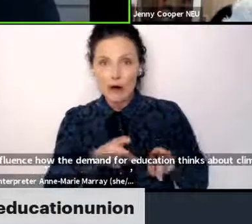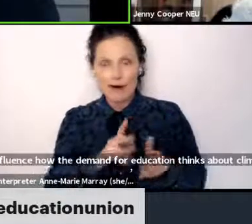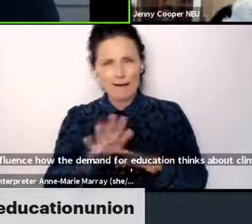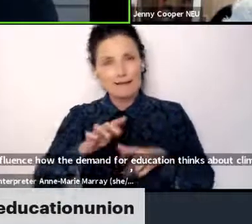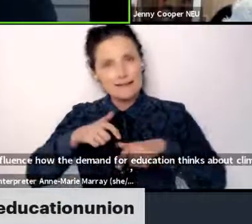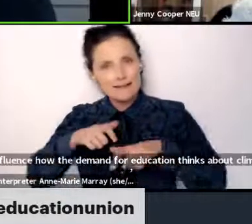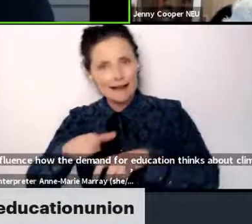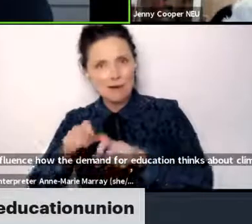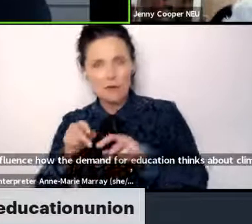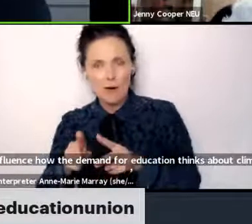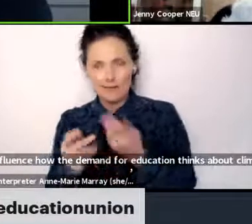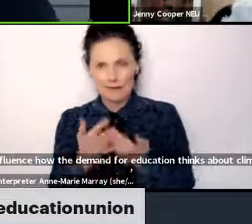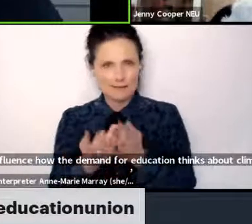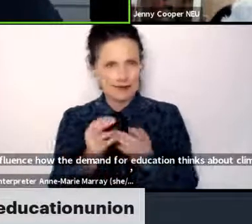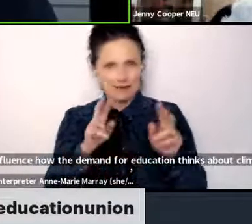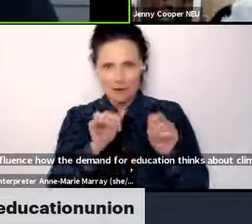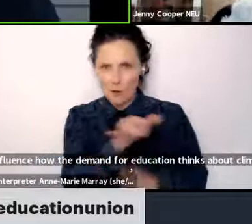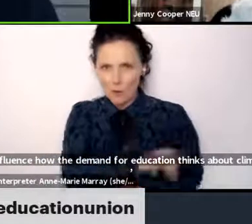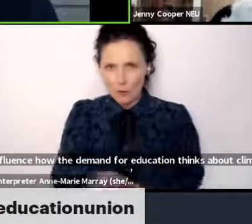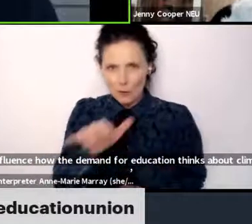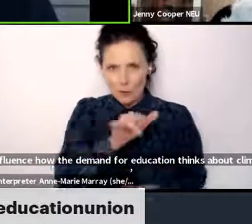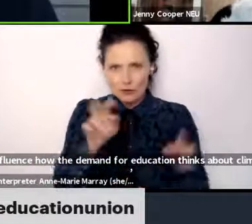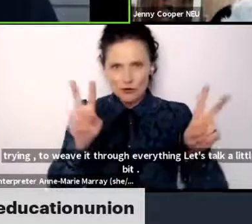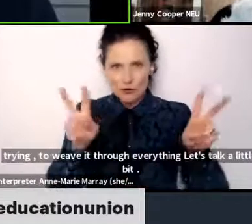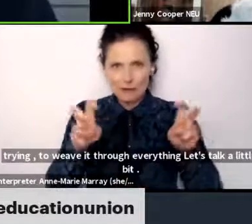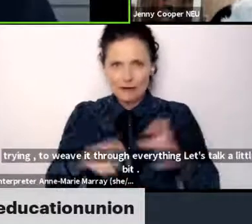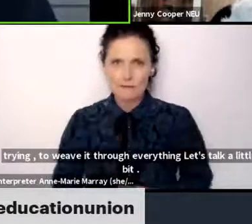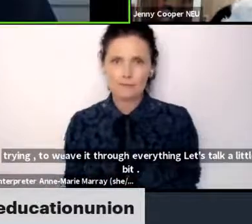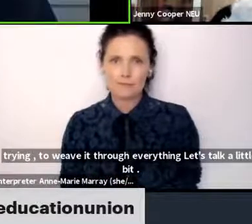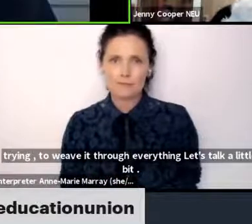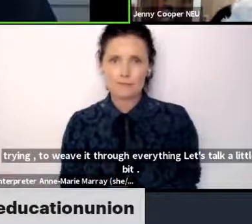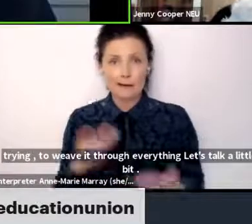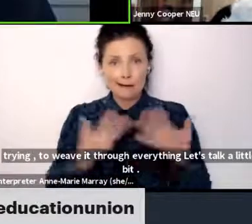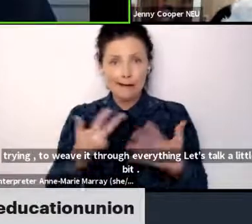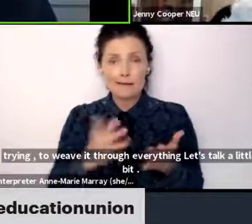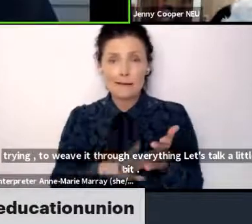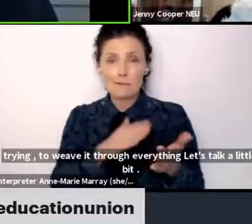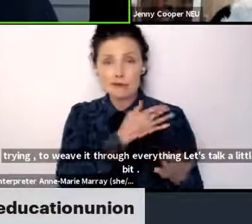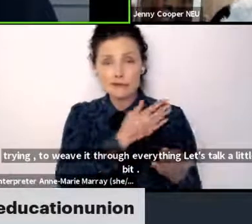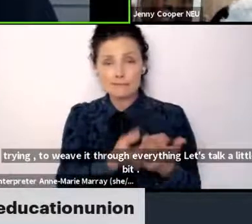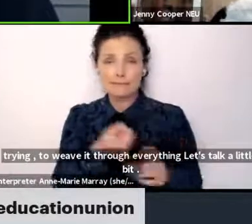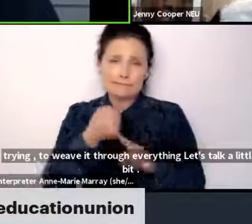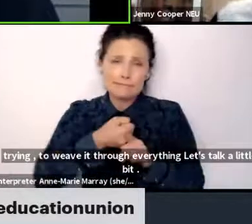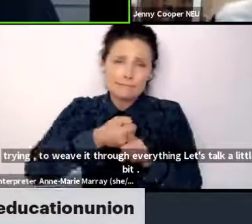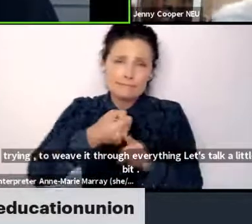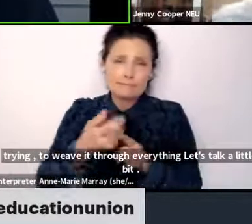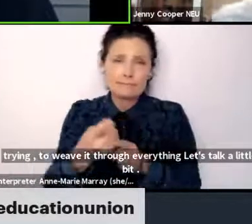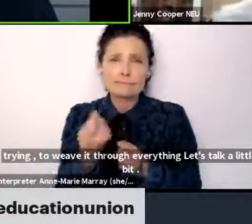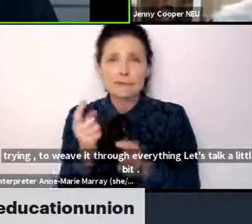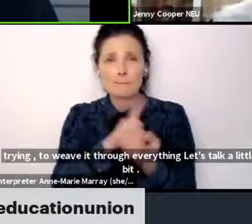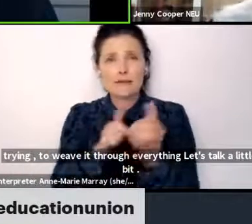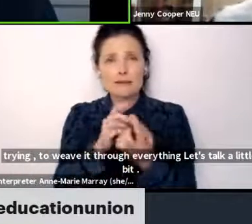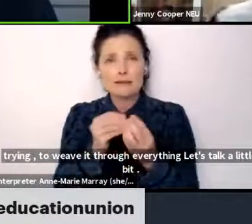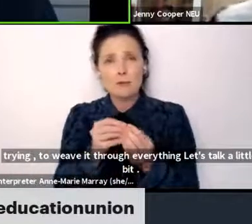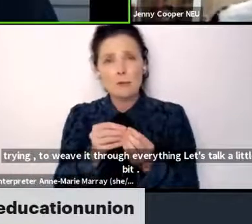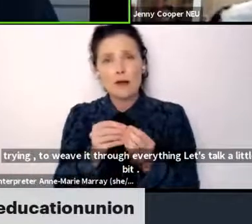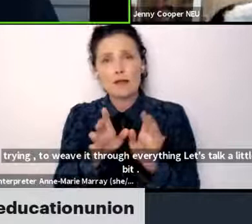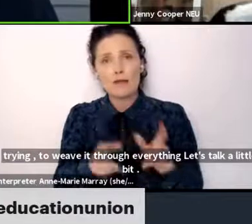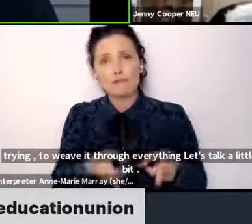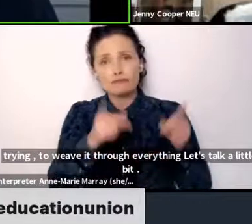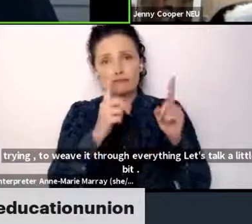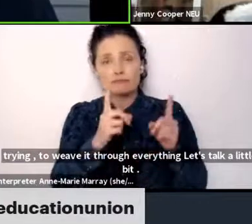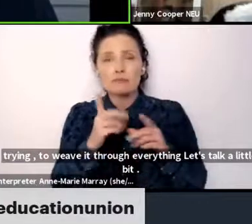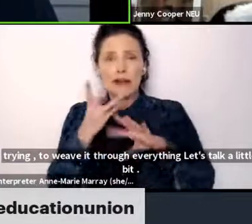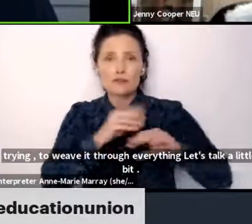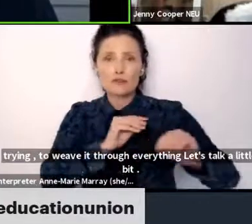you're being taught. So for 18 months, we tried to get a meeting with the Secretary of State for Education in England and failed.